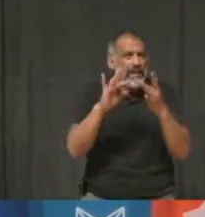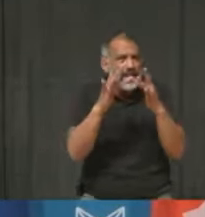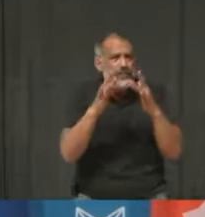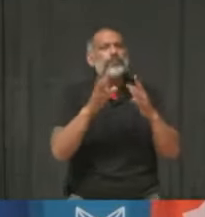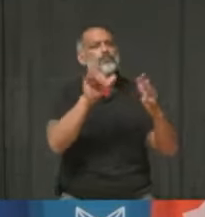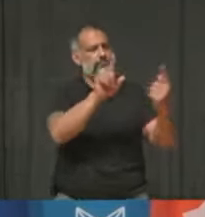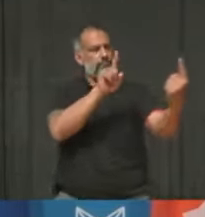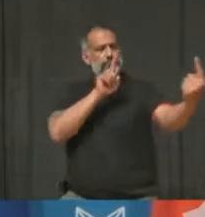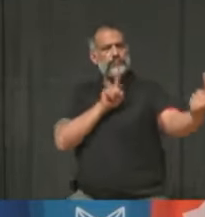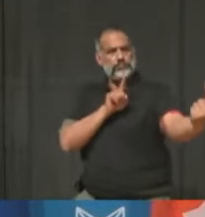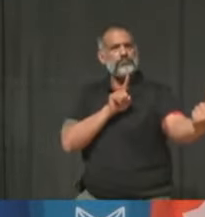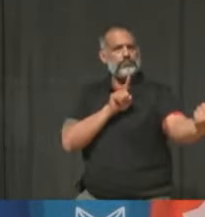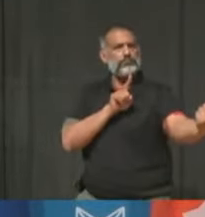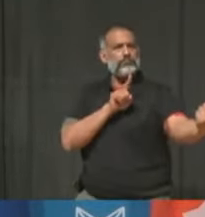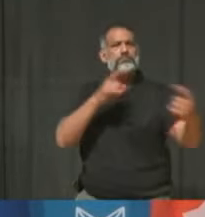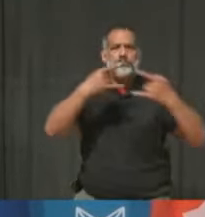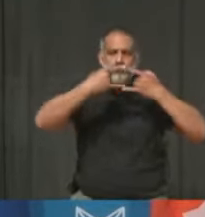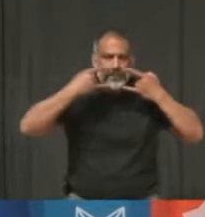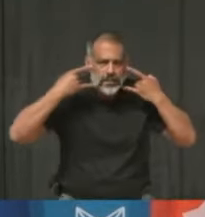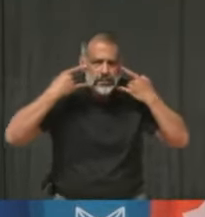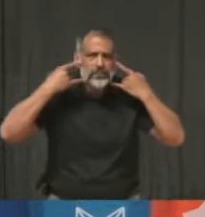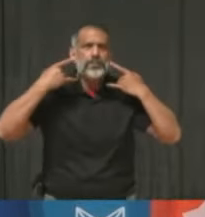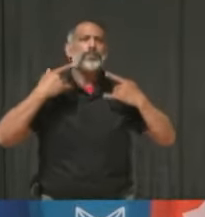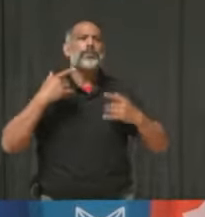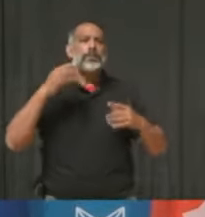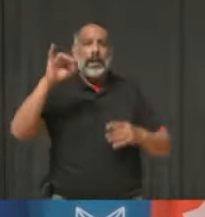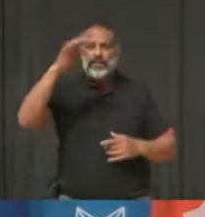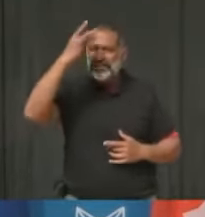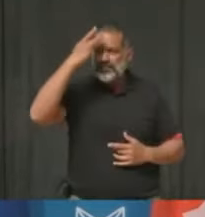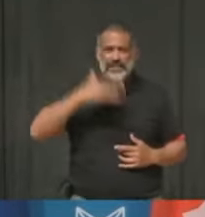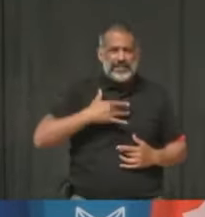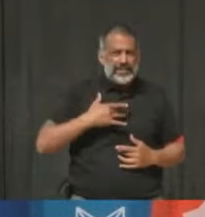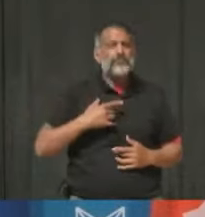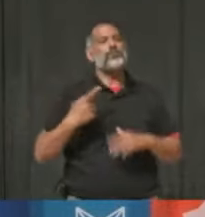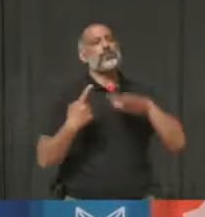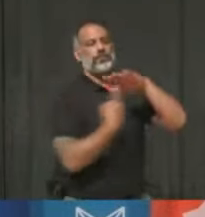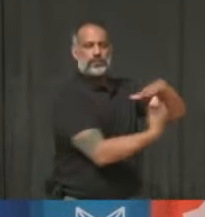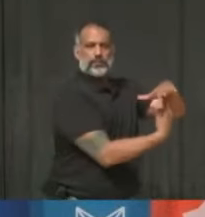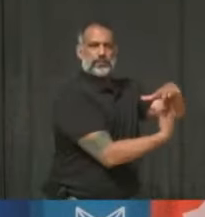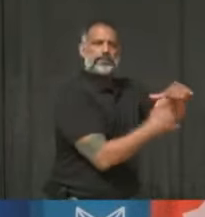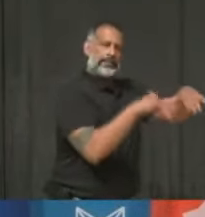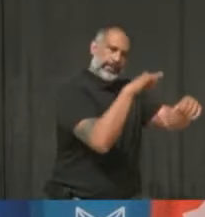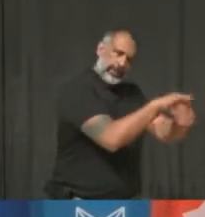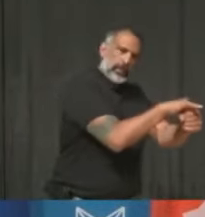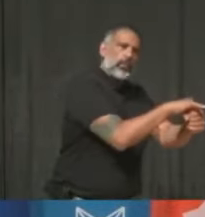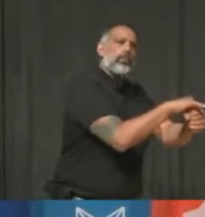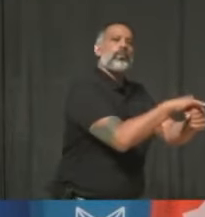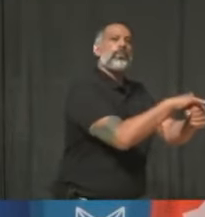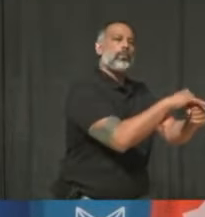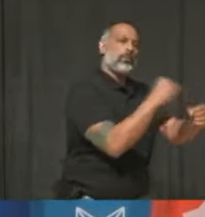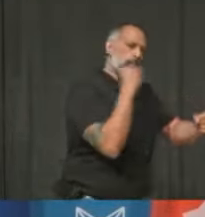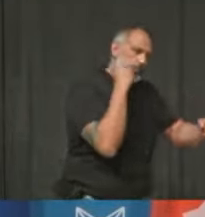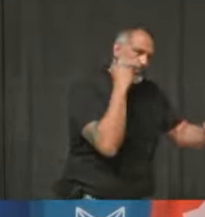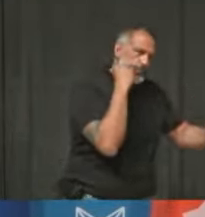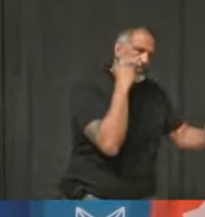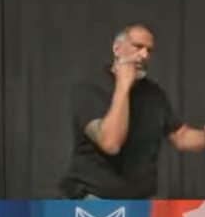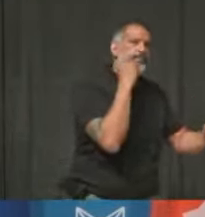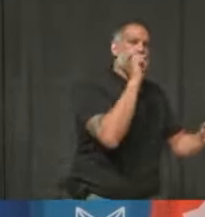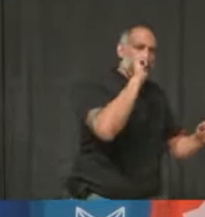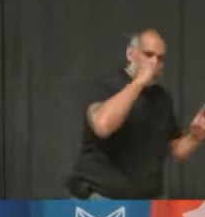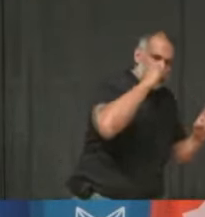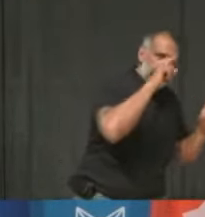the outdoors. Don't meet if you are sick. Get tested and self-isolate. And if you are 18 plus and living in Peel,